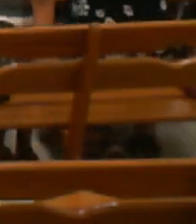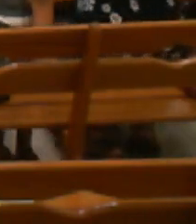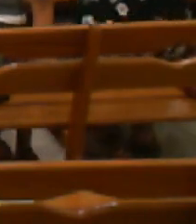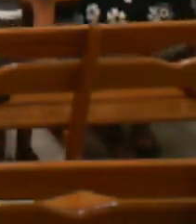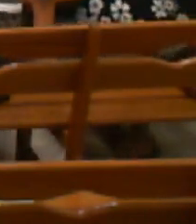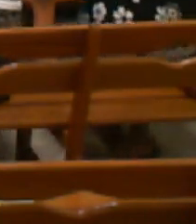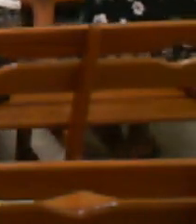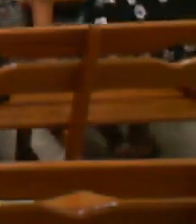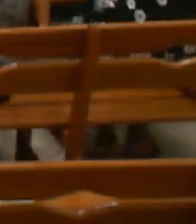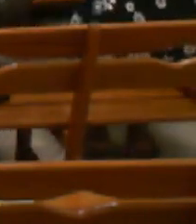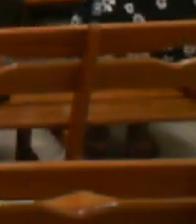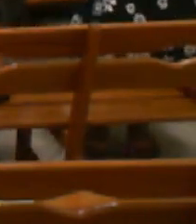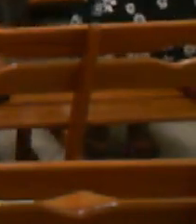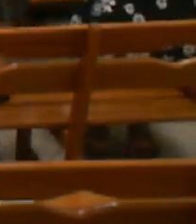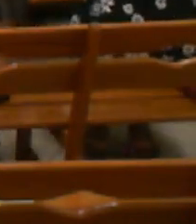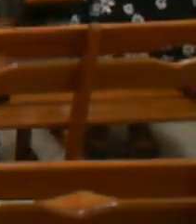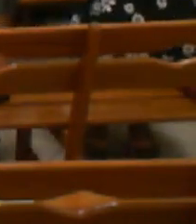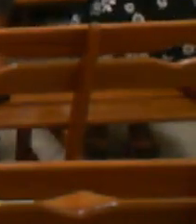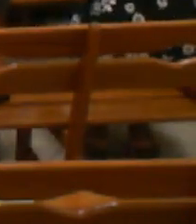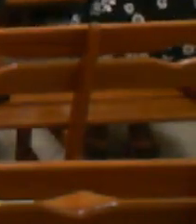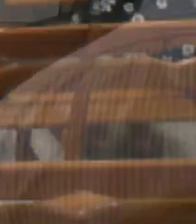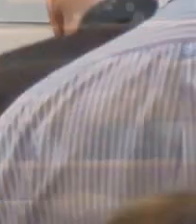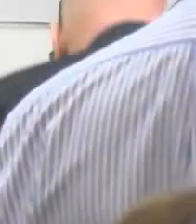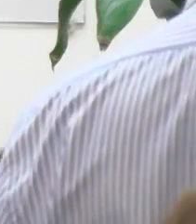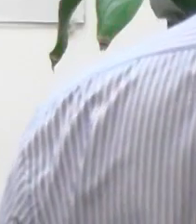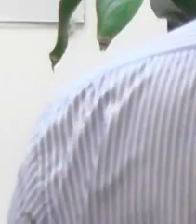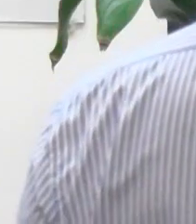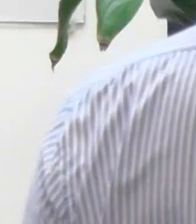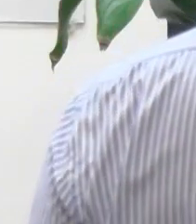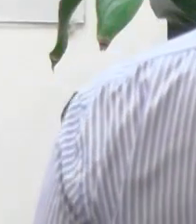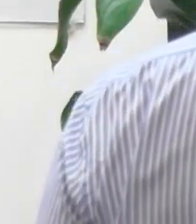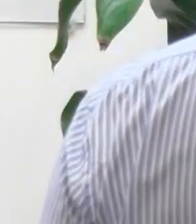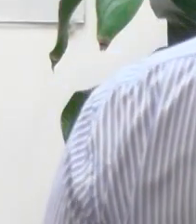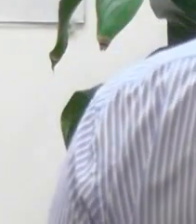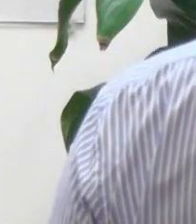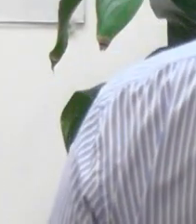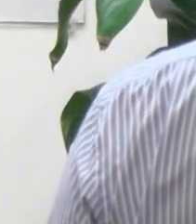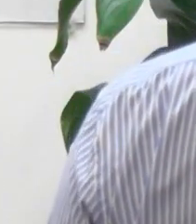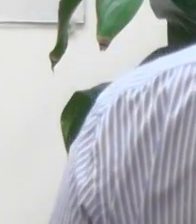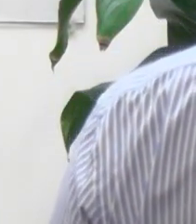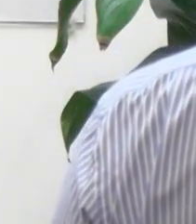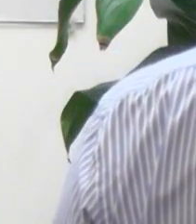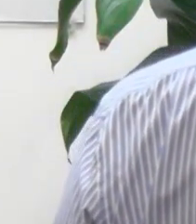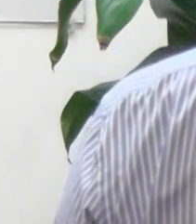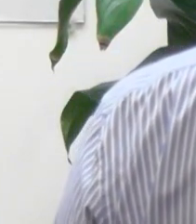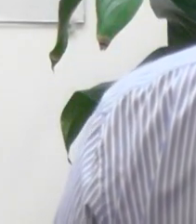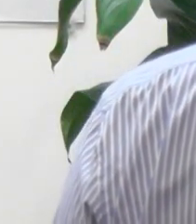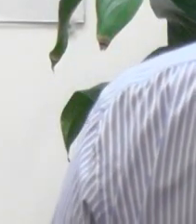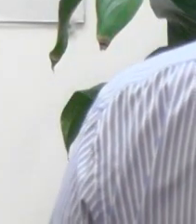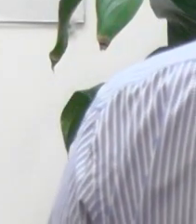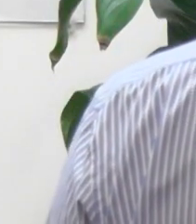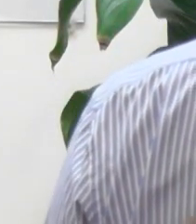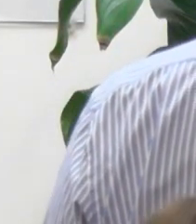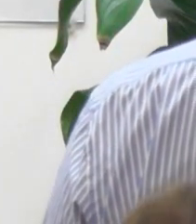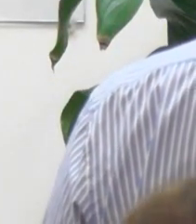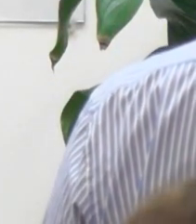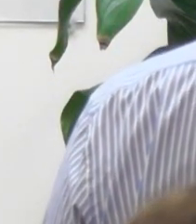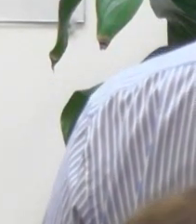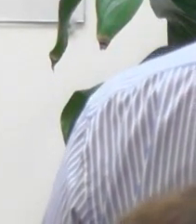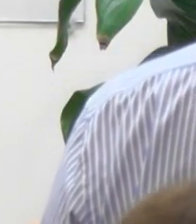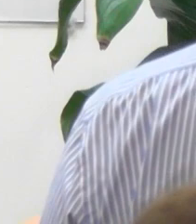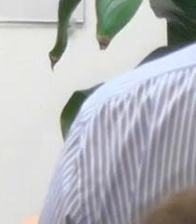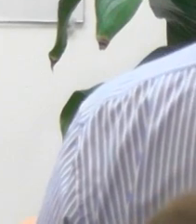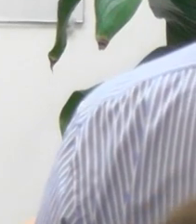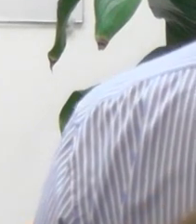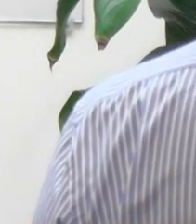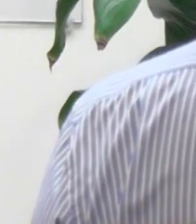now let us pray closing our service eternal father at this moment place your presence